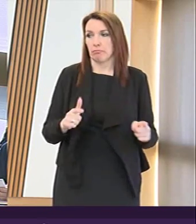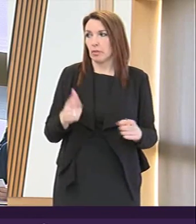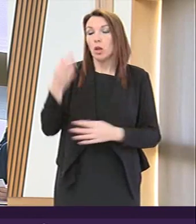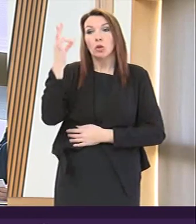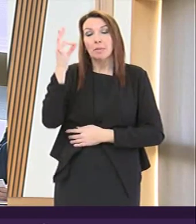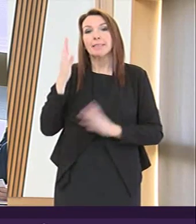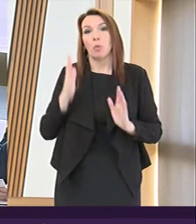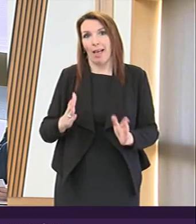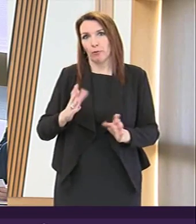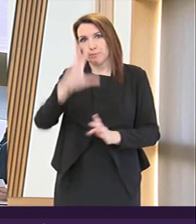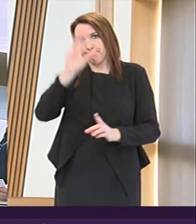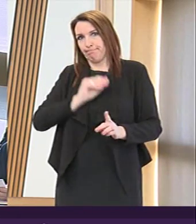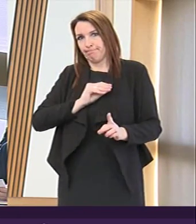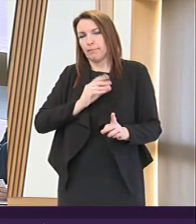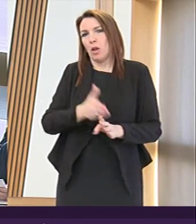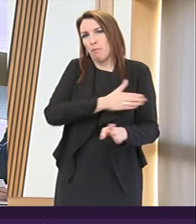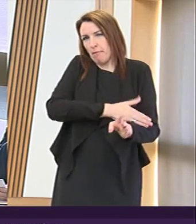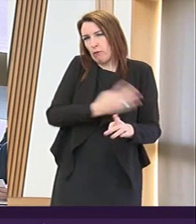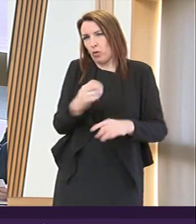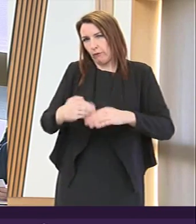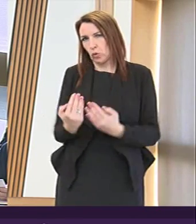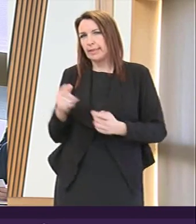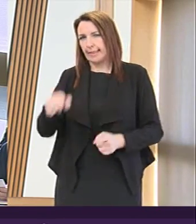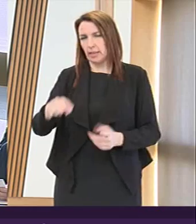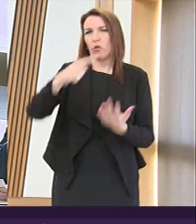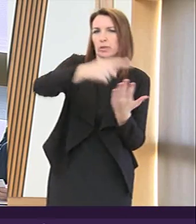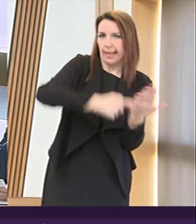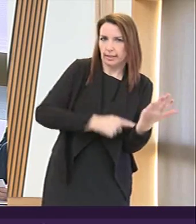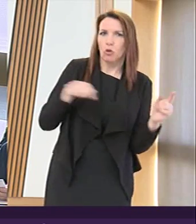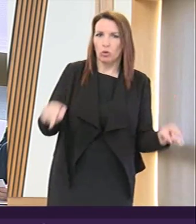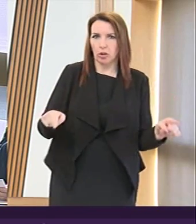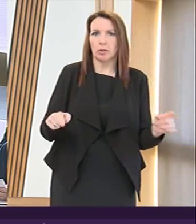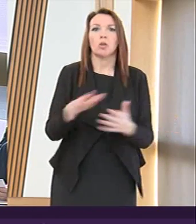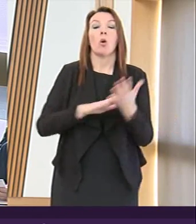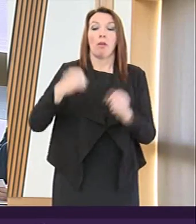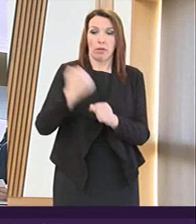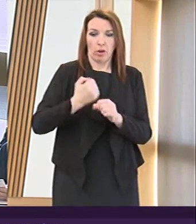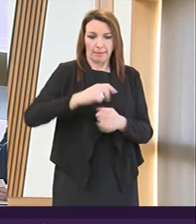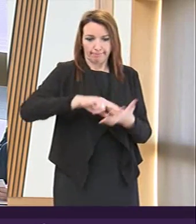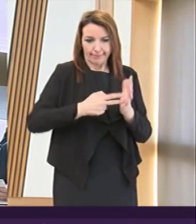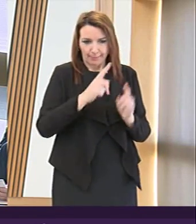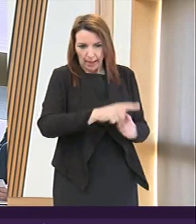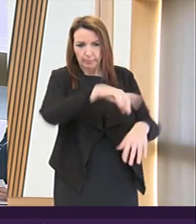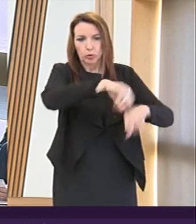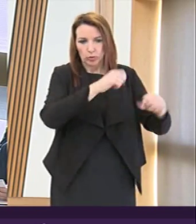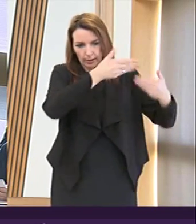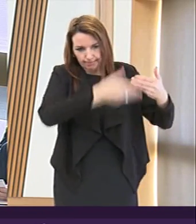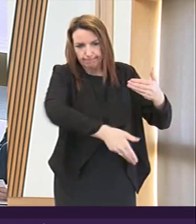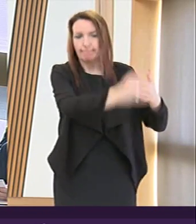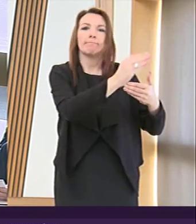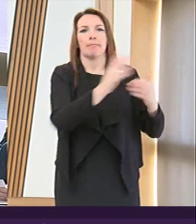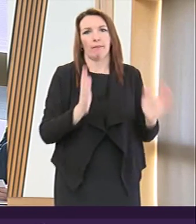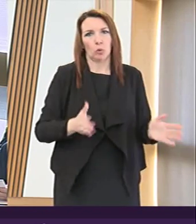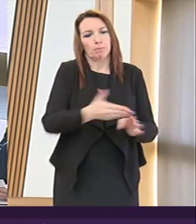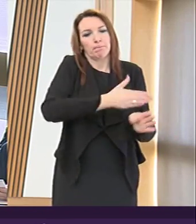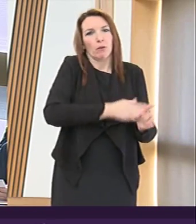will be required to report sooner than the period allowed by standing orders in order for the Government's planned timetable to be capable of being fulfilled.